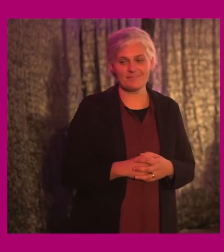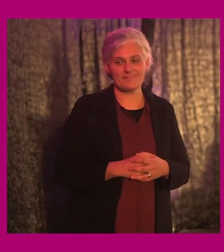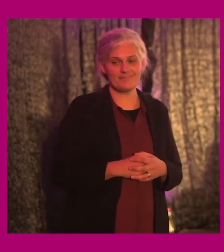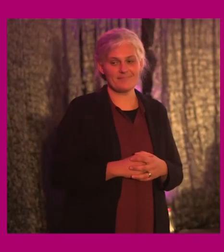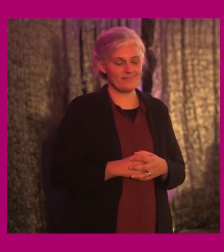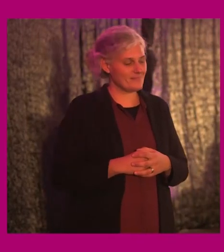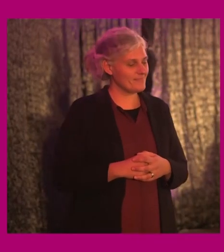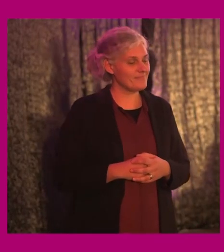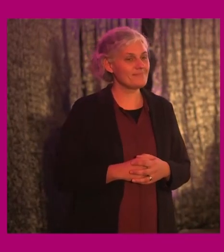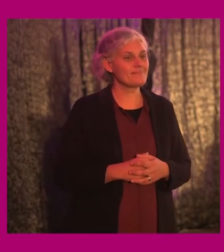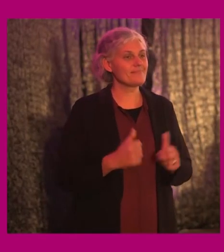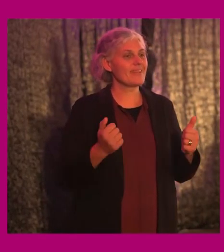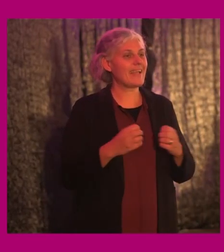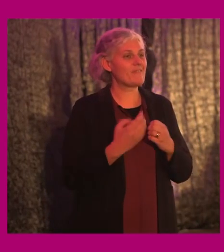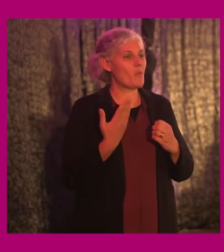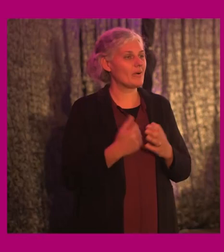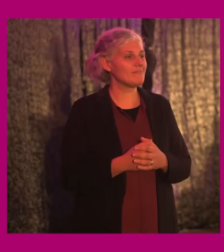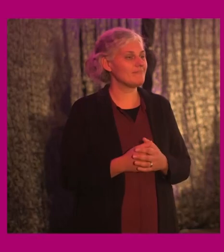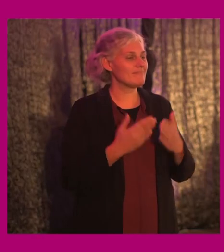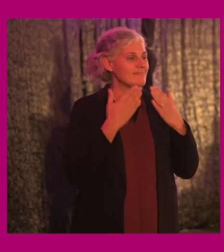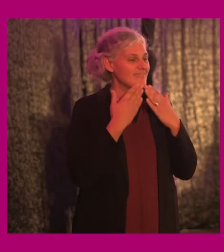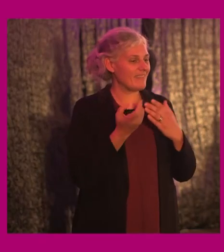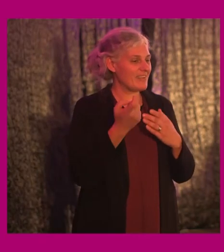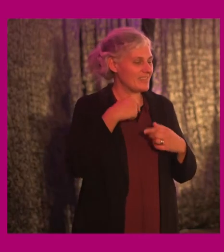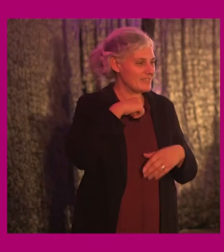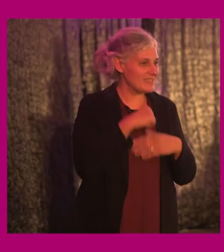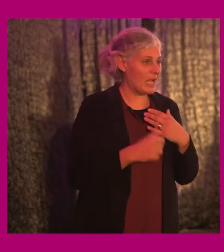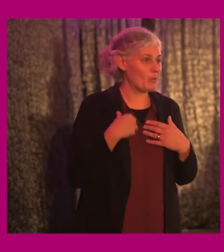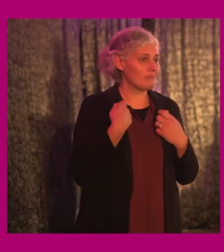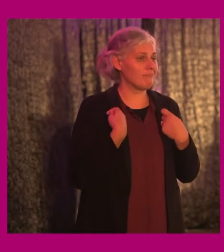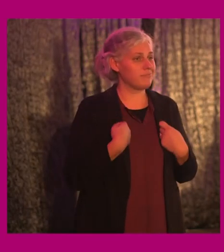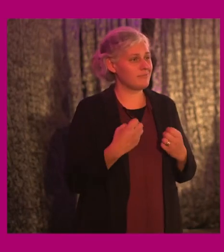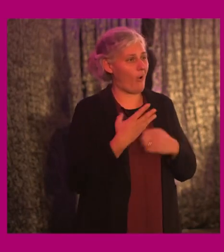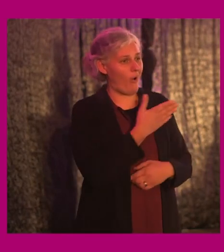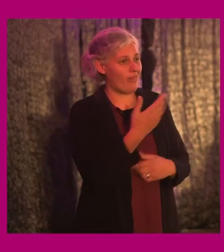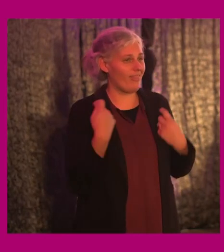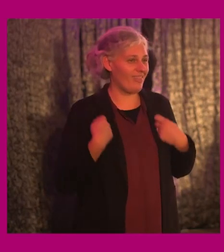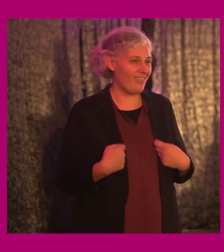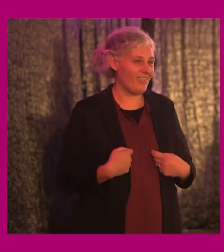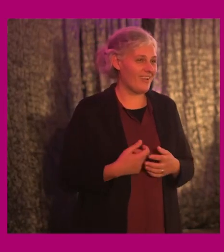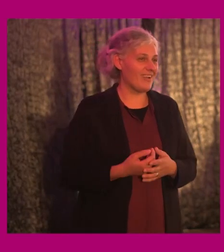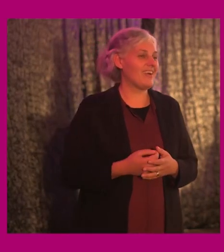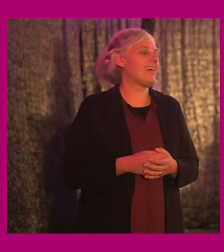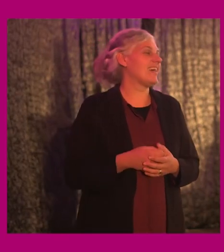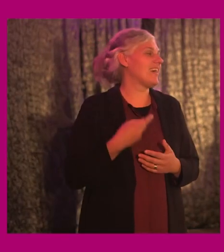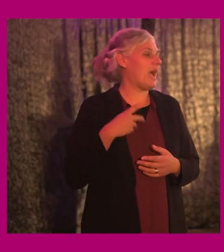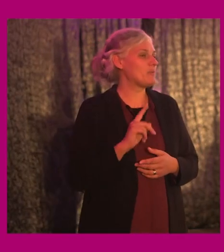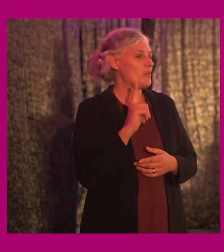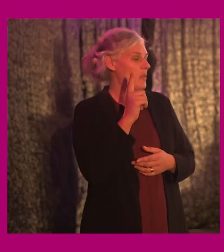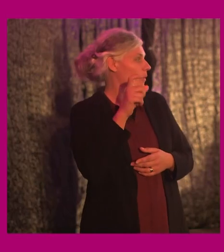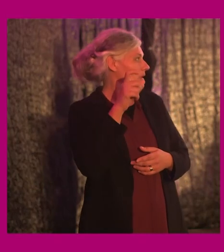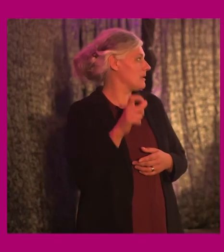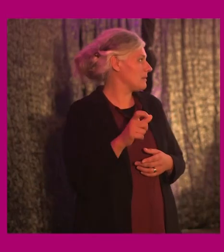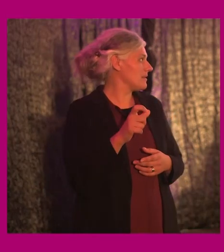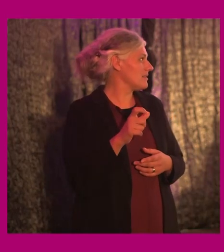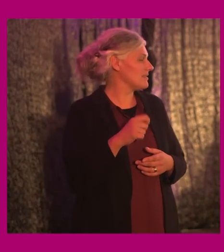Okay, hello everyone. Thanks for having me. Now when everyone is really tired and wants to go home, you need to listen extra carefully because I'm the only person here not